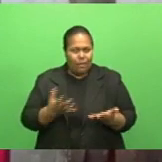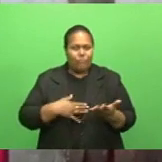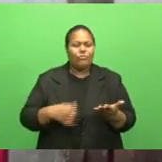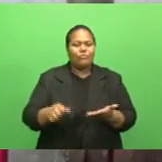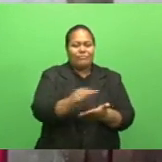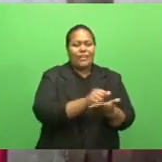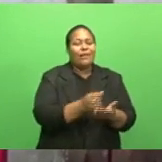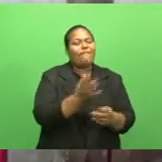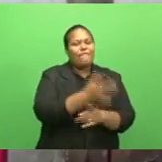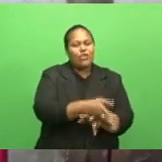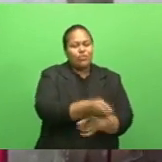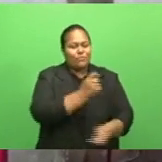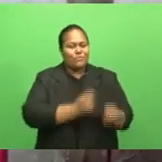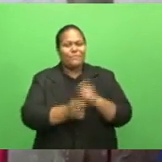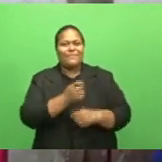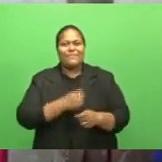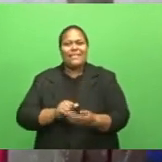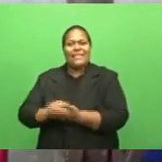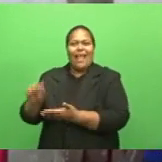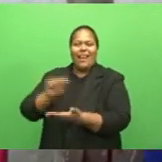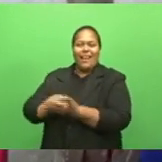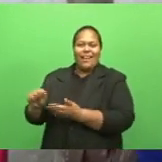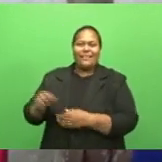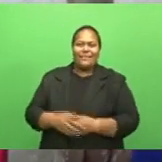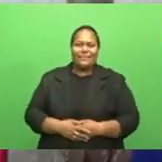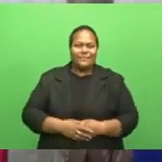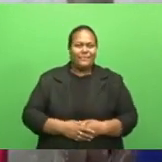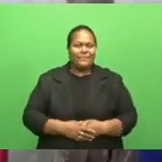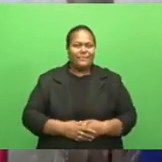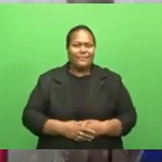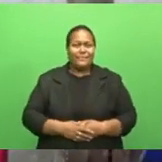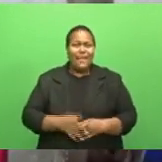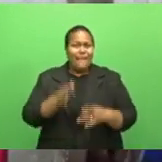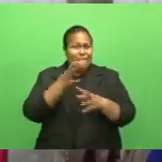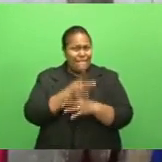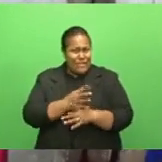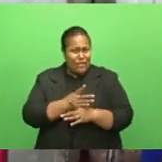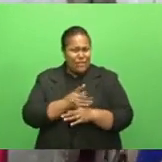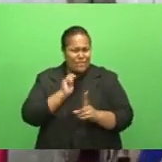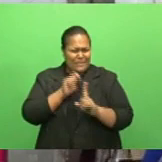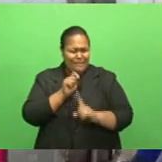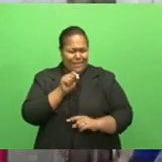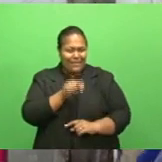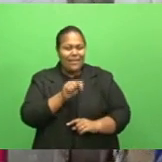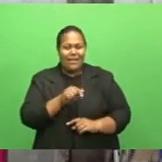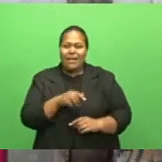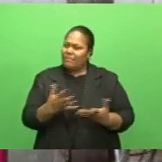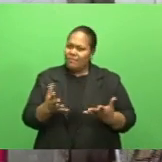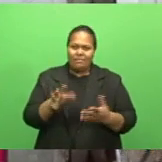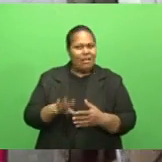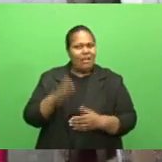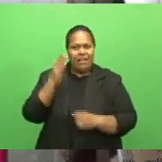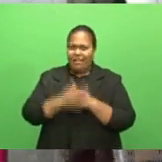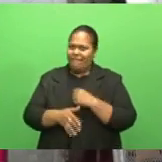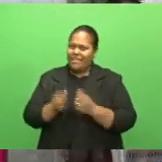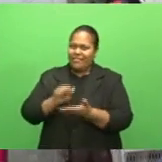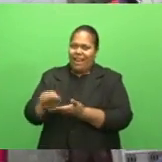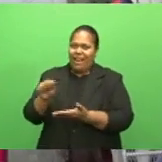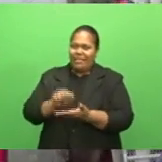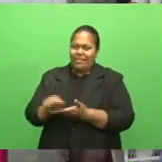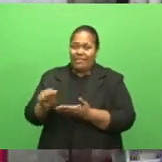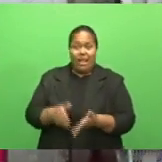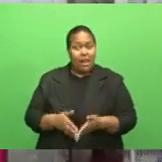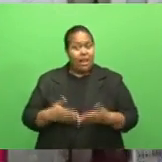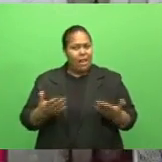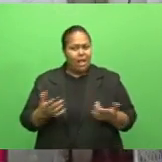buyers, they are absent from this market when it was banned. And we